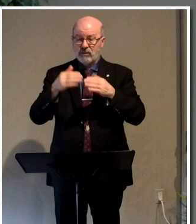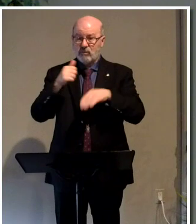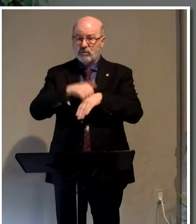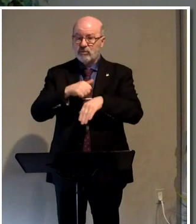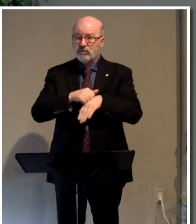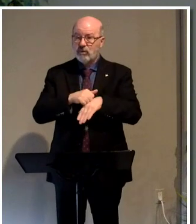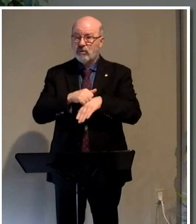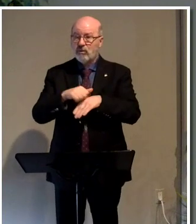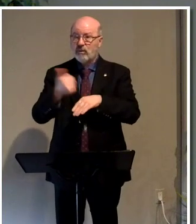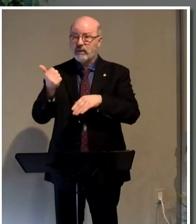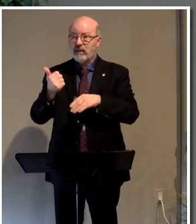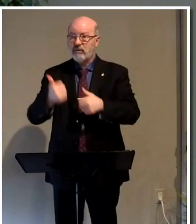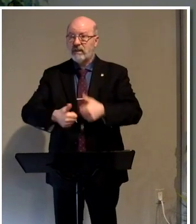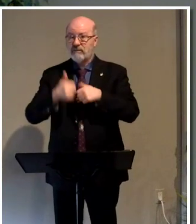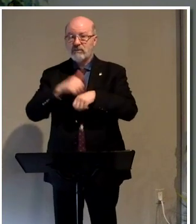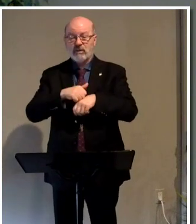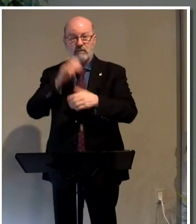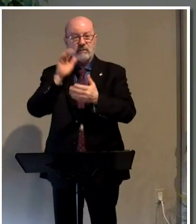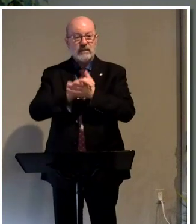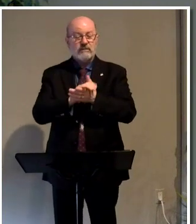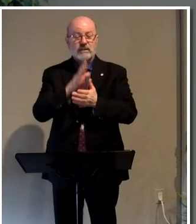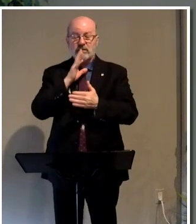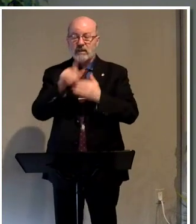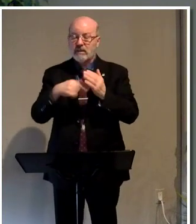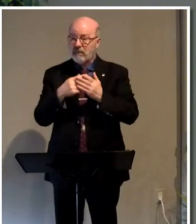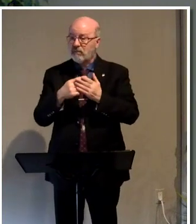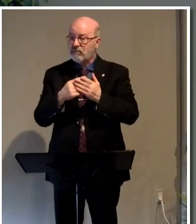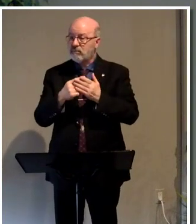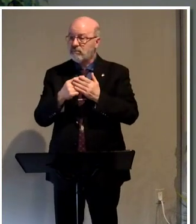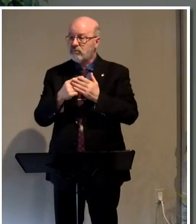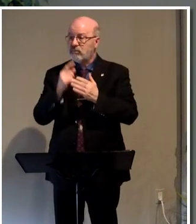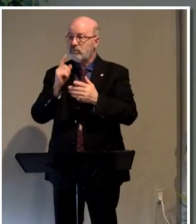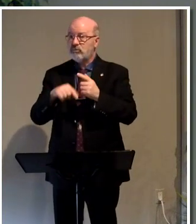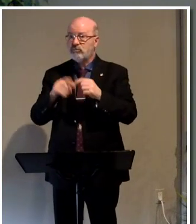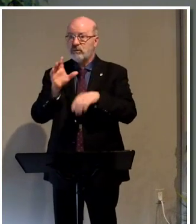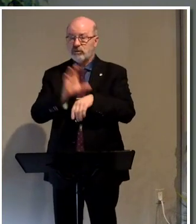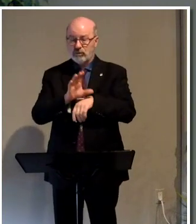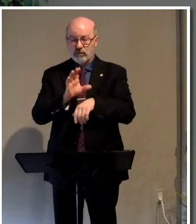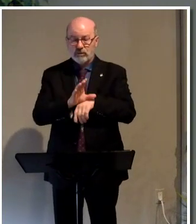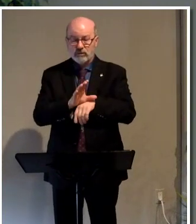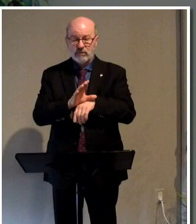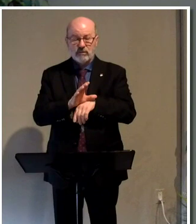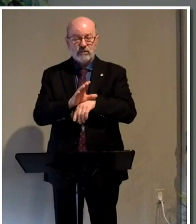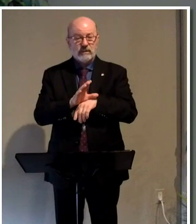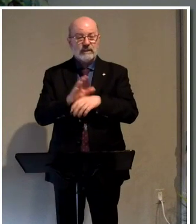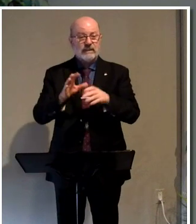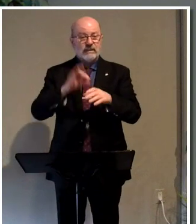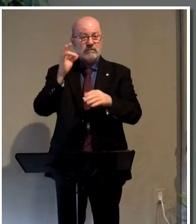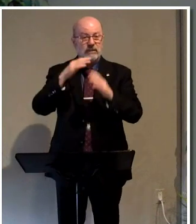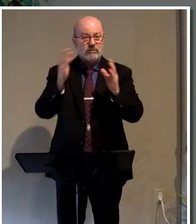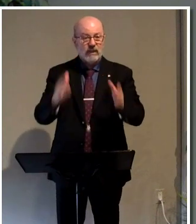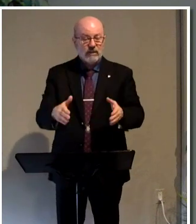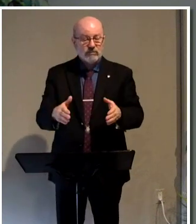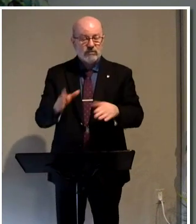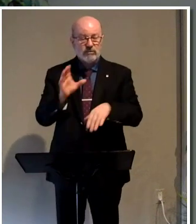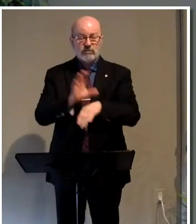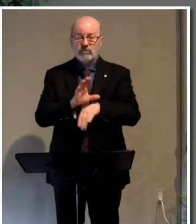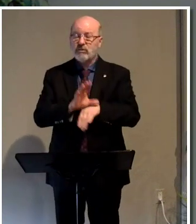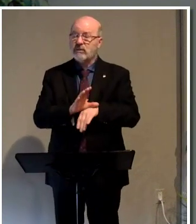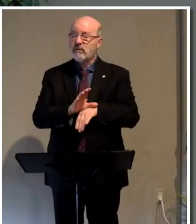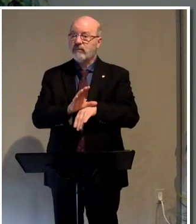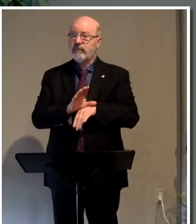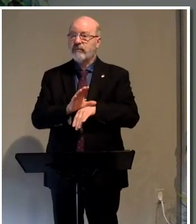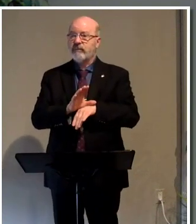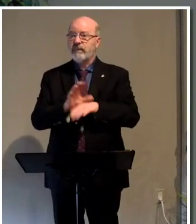and the other living stones. And I believe he is referring, of course, to the church. So the spiritual house, the church in